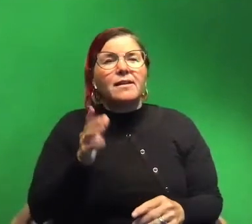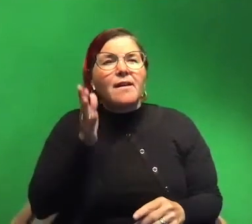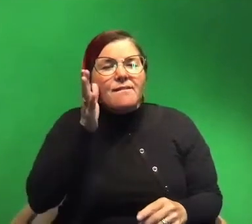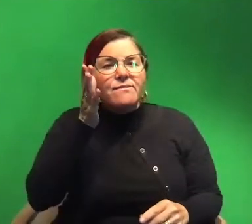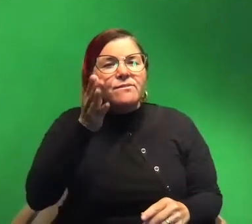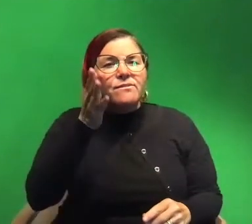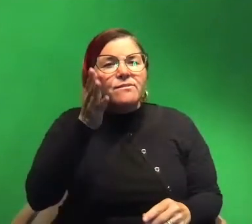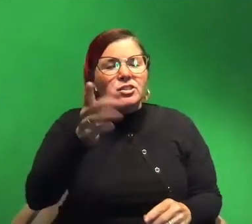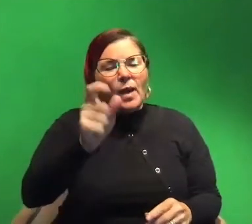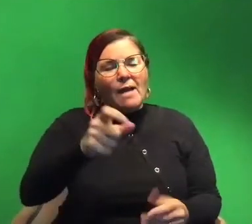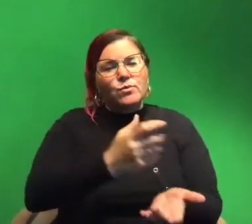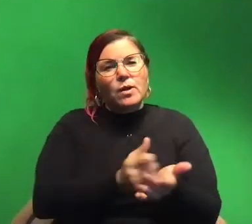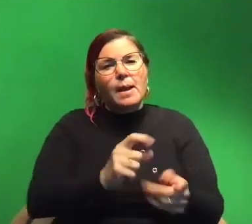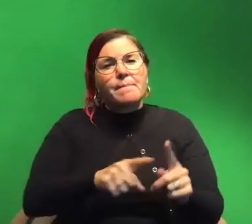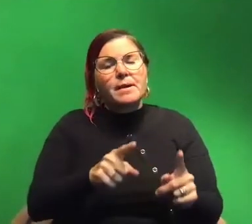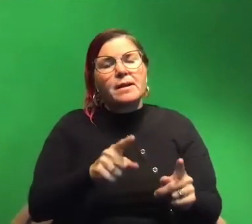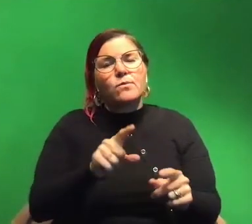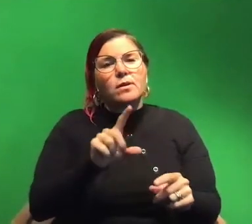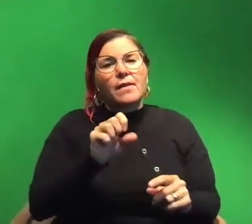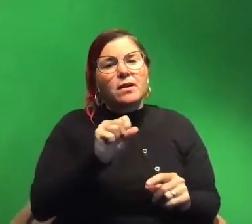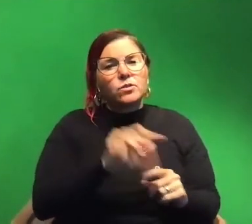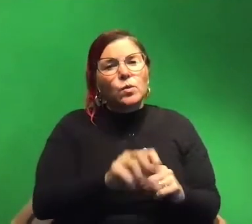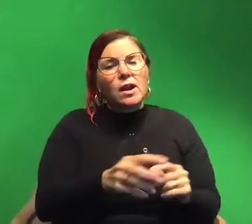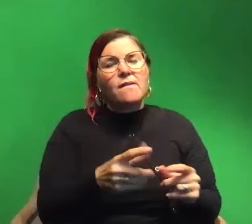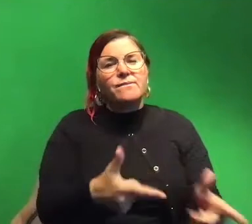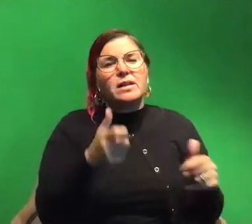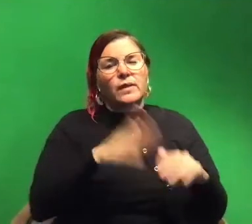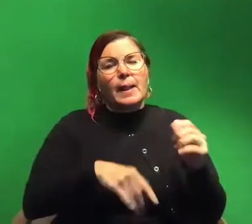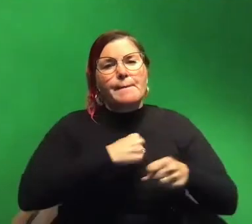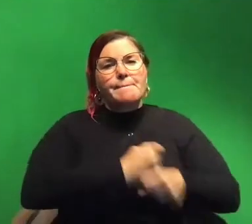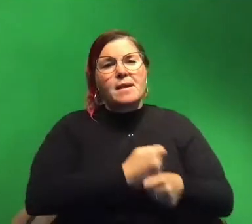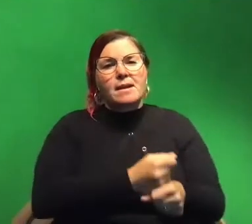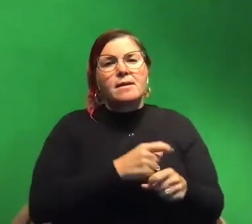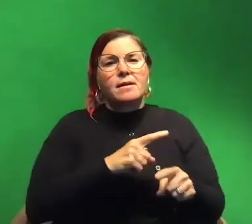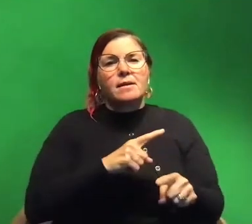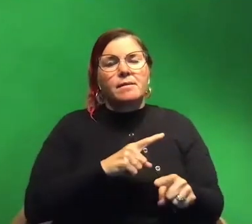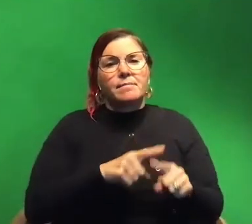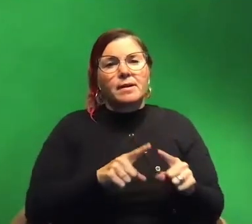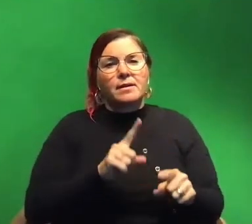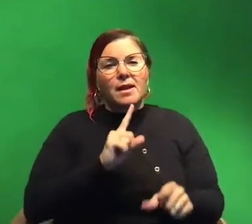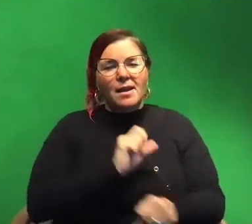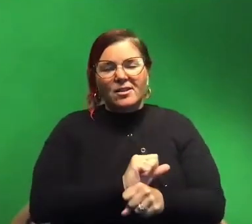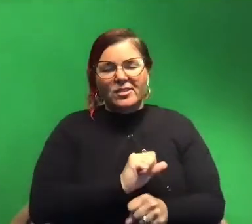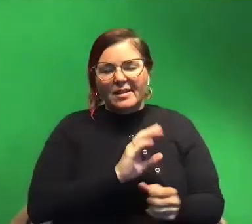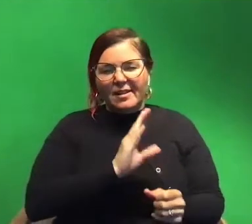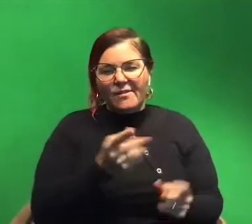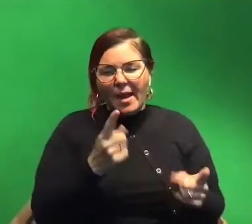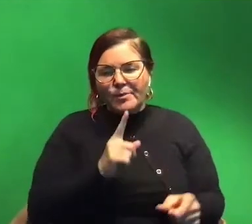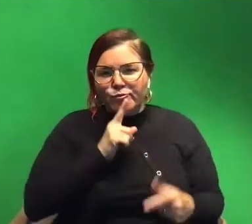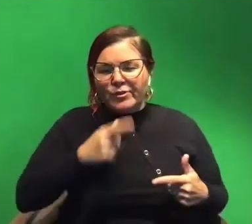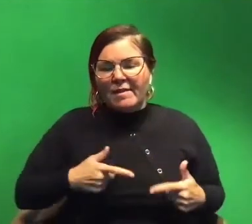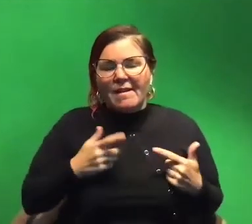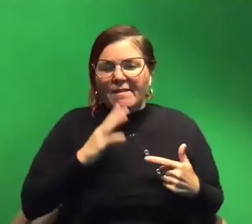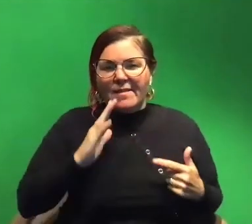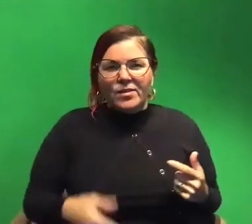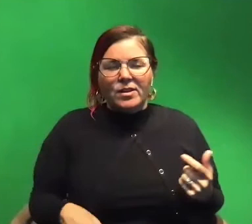would have to. Then I think they can squirt it out faster than they can make it. But like that actually never happens in real life because